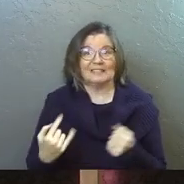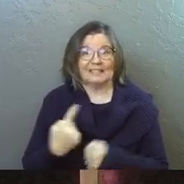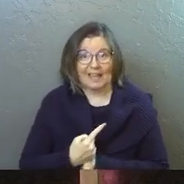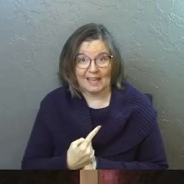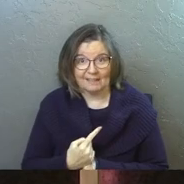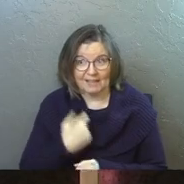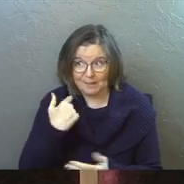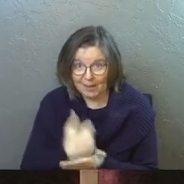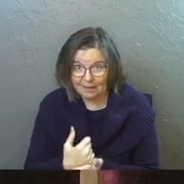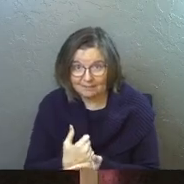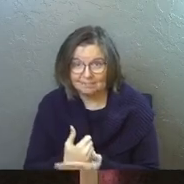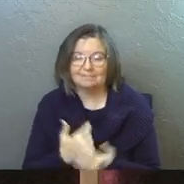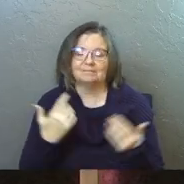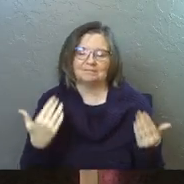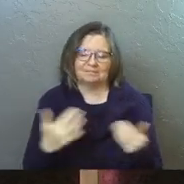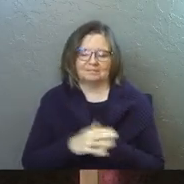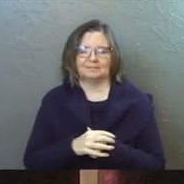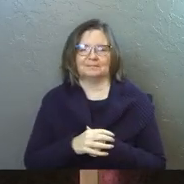today. Amen.